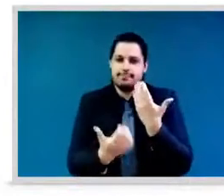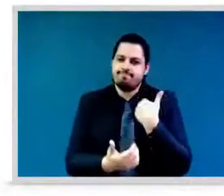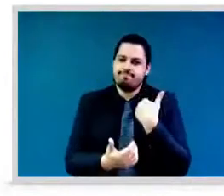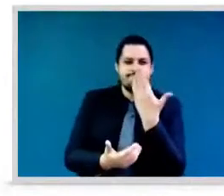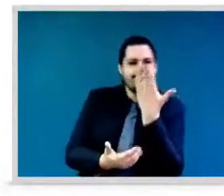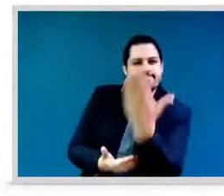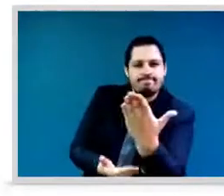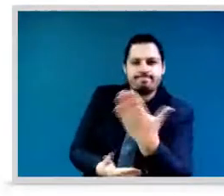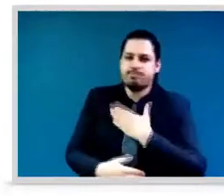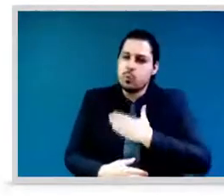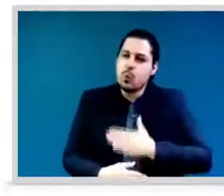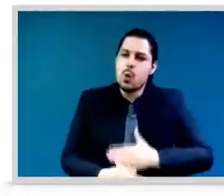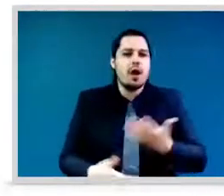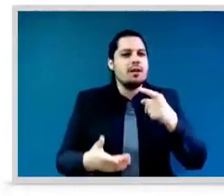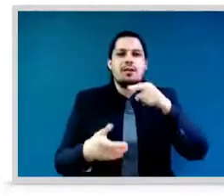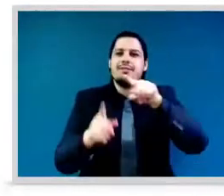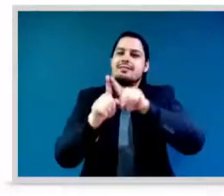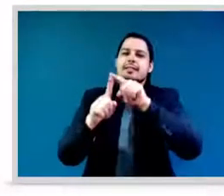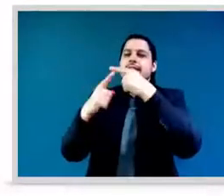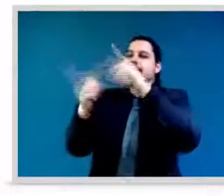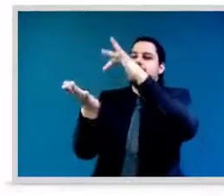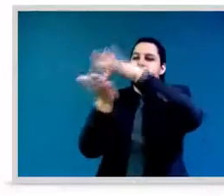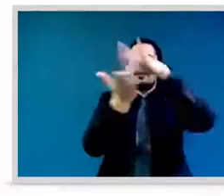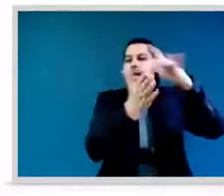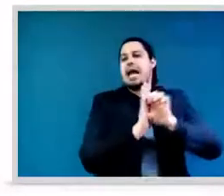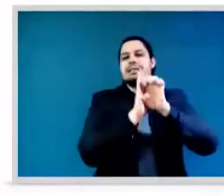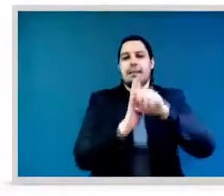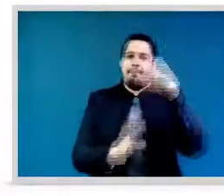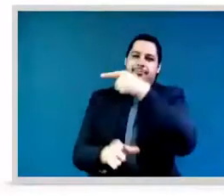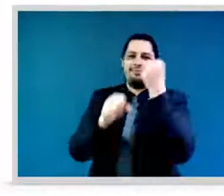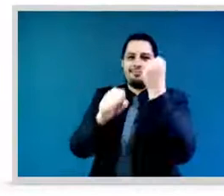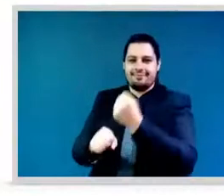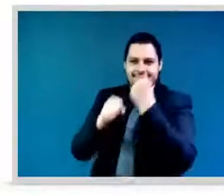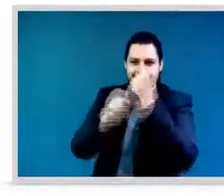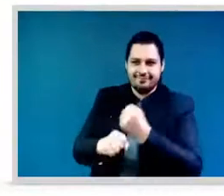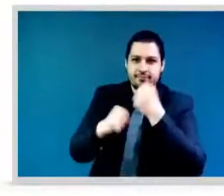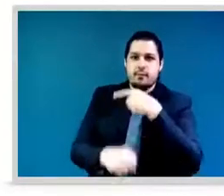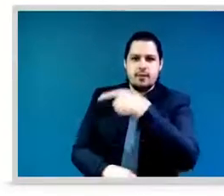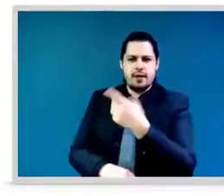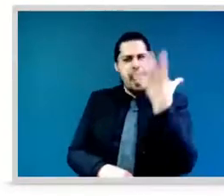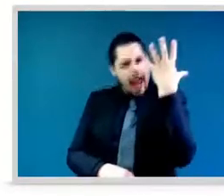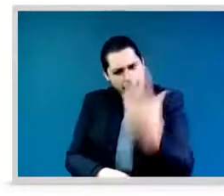many In Senegal, 78% of the parliament is made of women. After